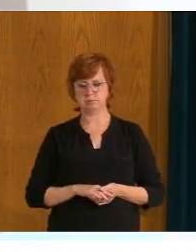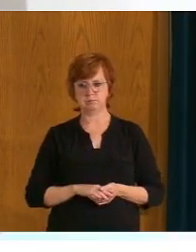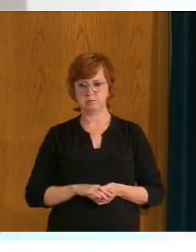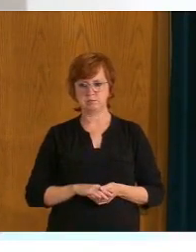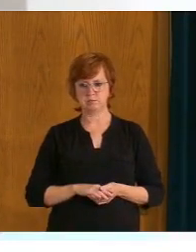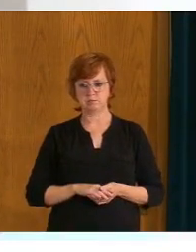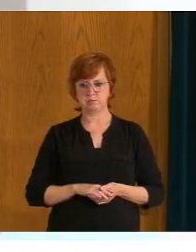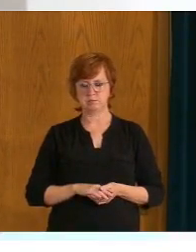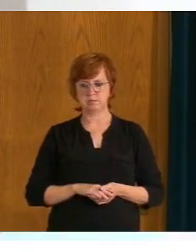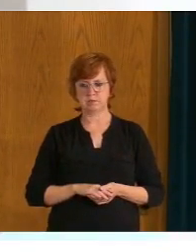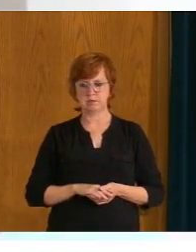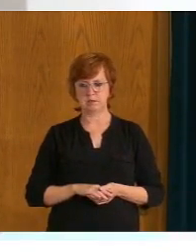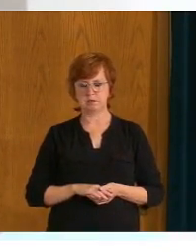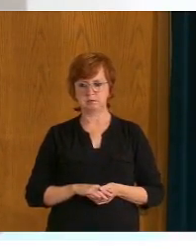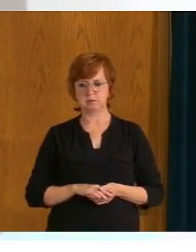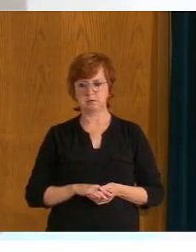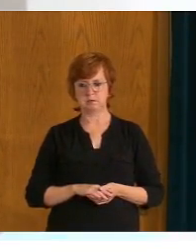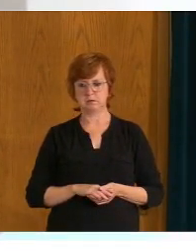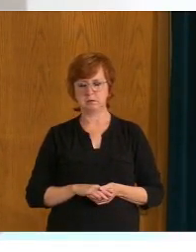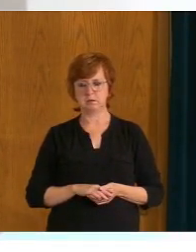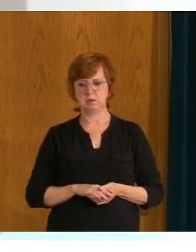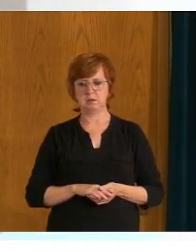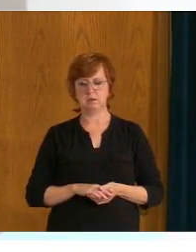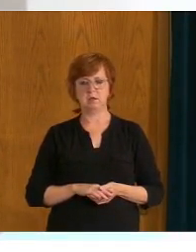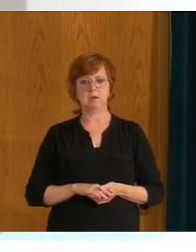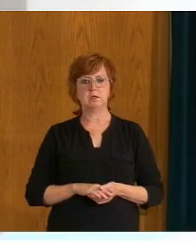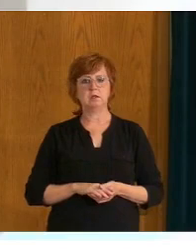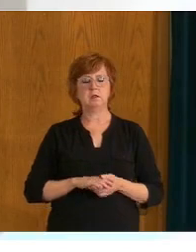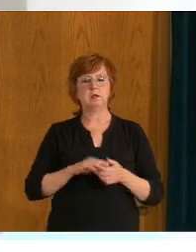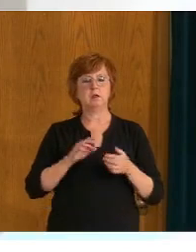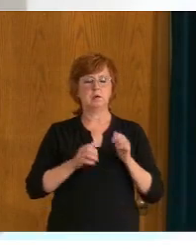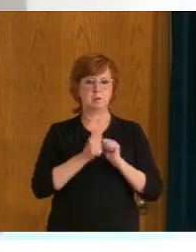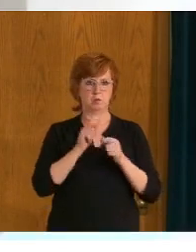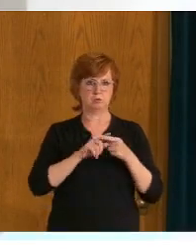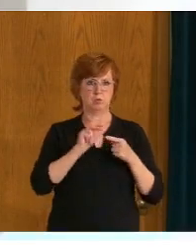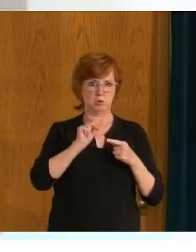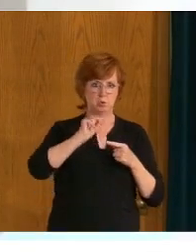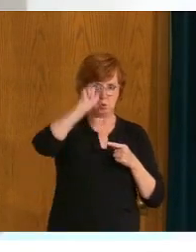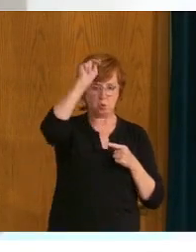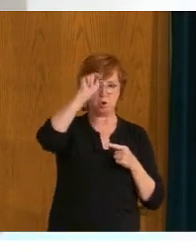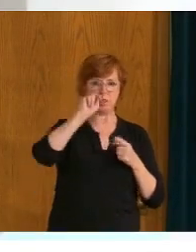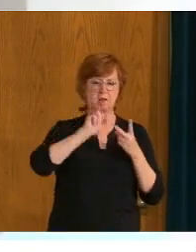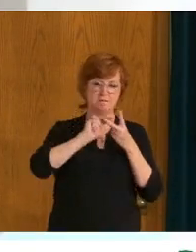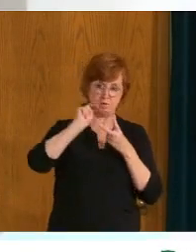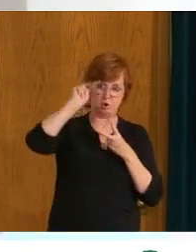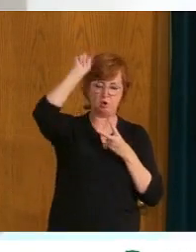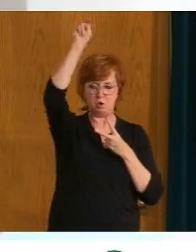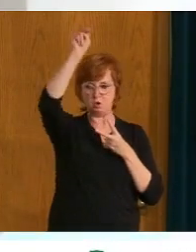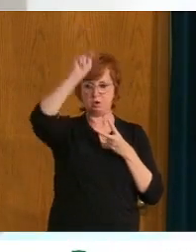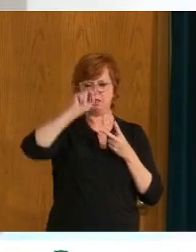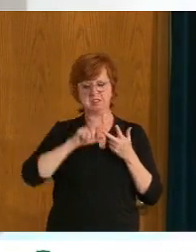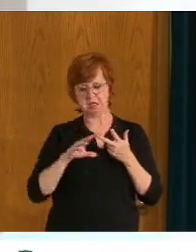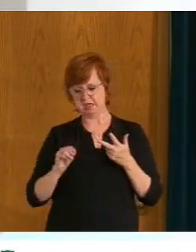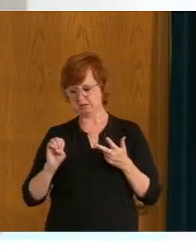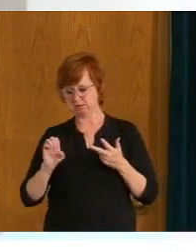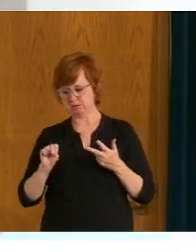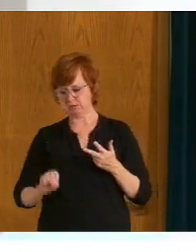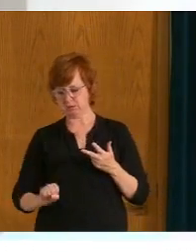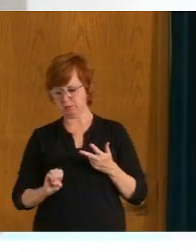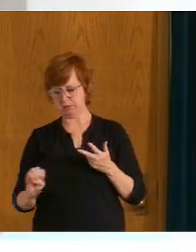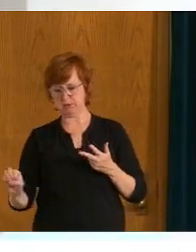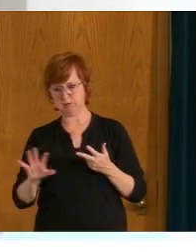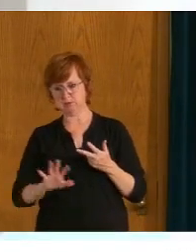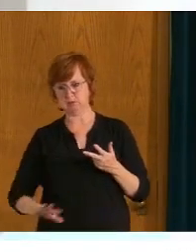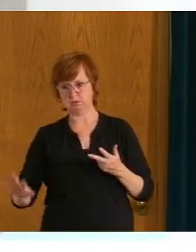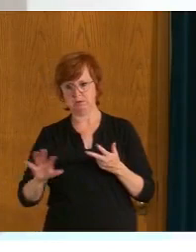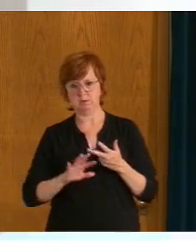just lower geographically in the north and far north, and to some extent, southwest and southeast of the province, uh, you know, more rural areas, but,